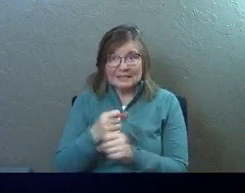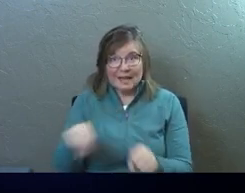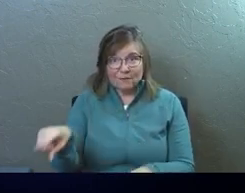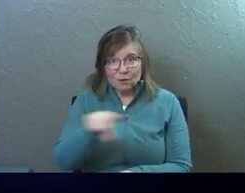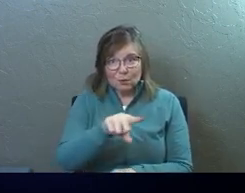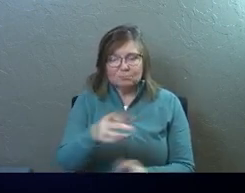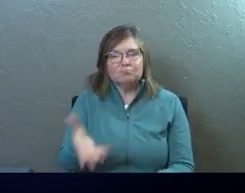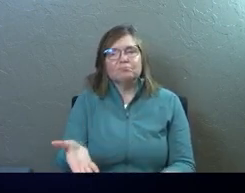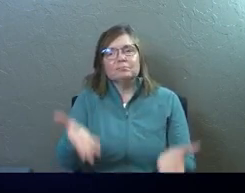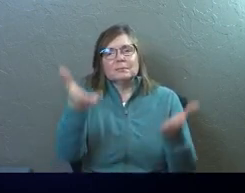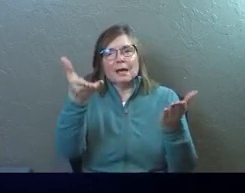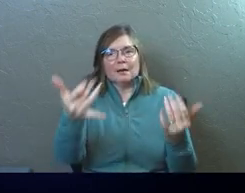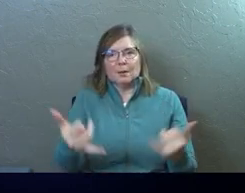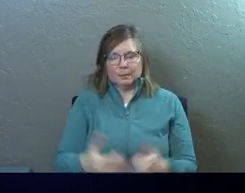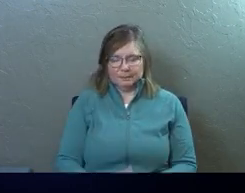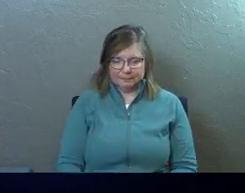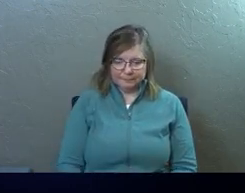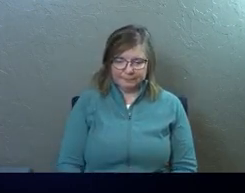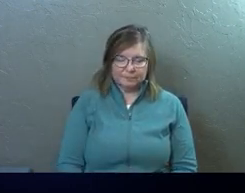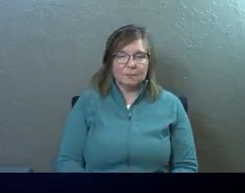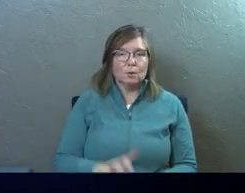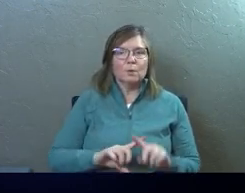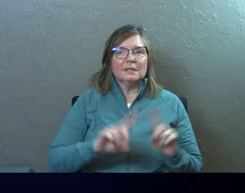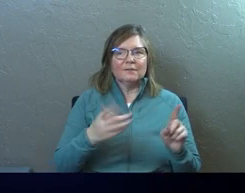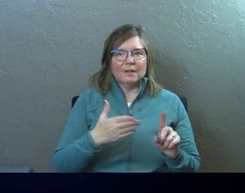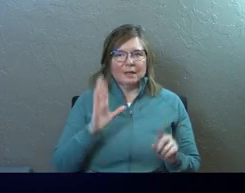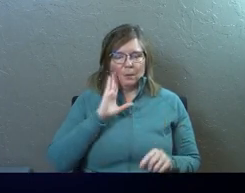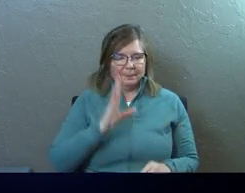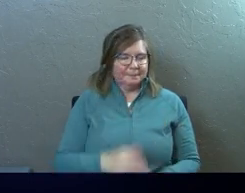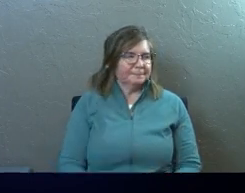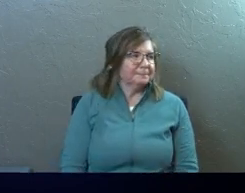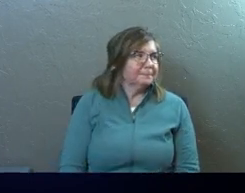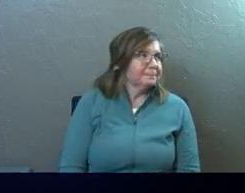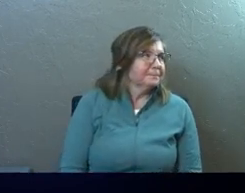Why don't you guys stand right now? We're going to do a different thing.